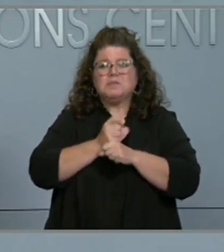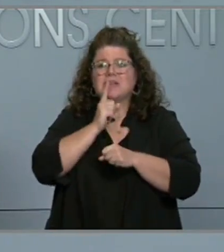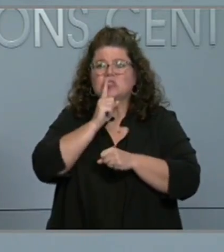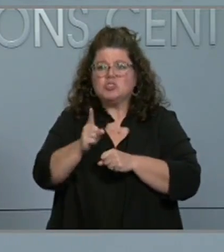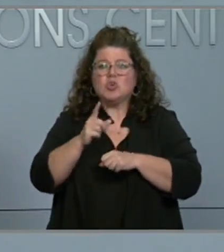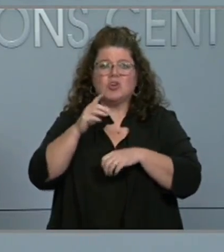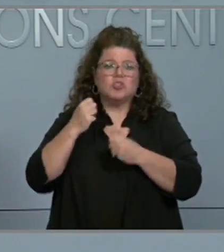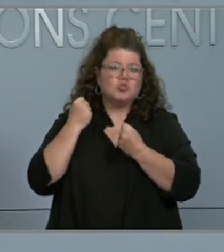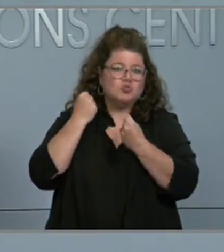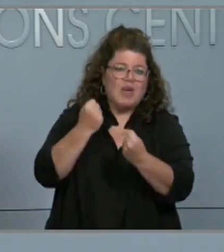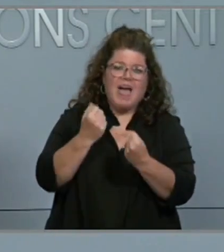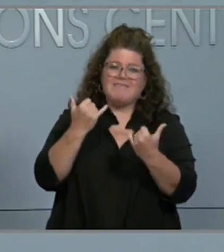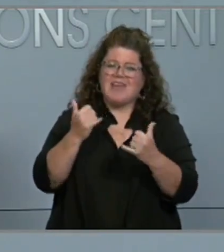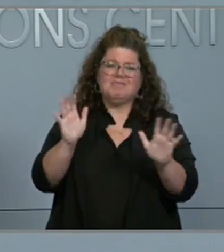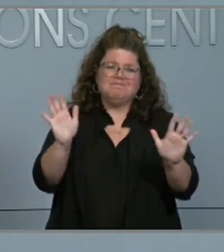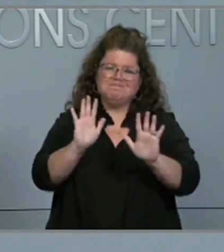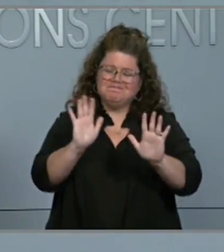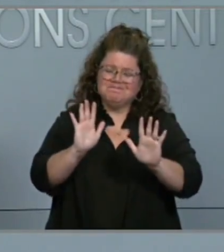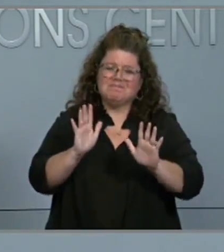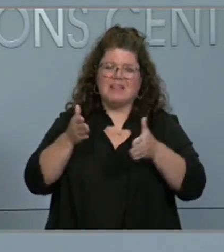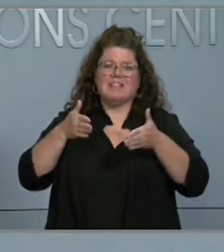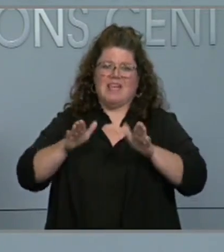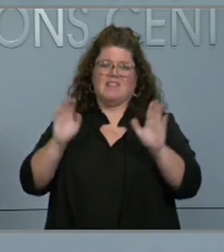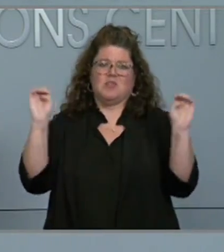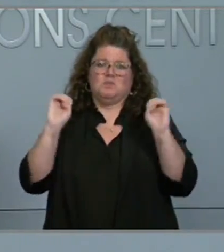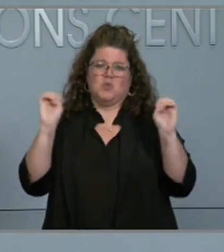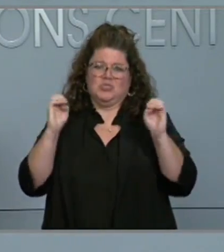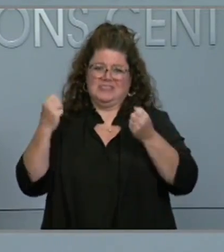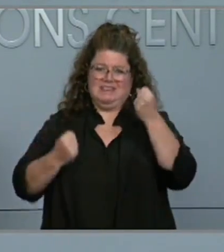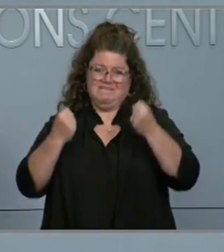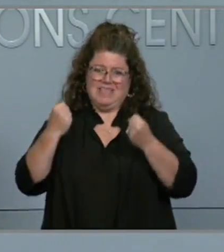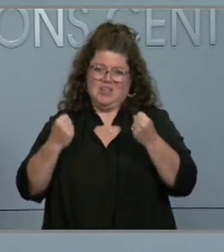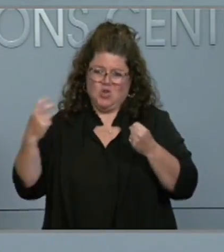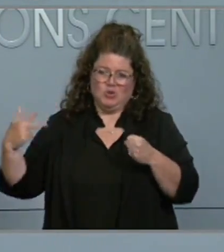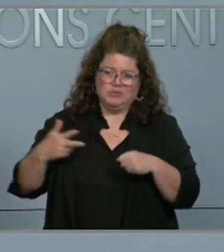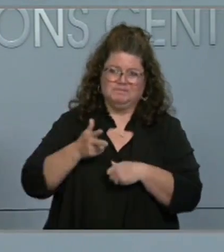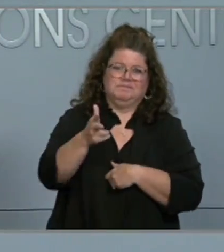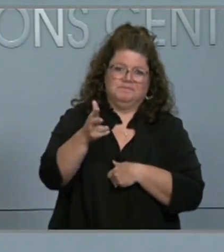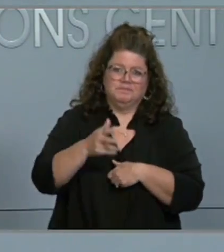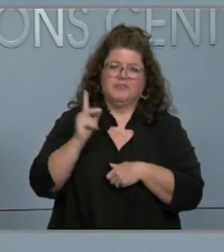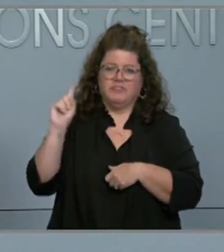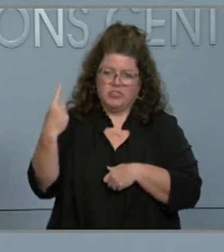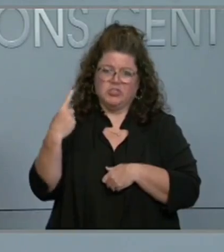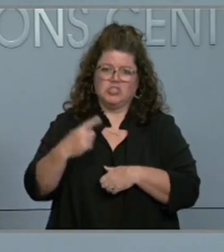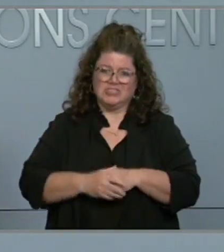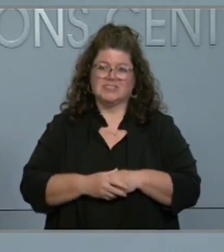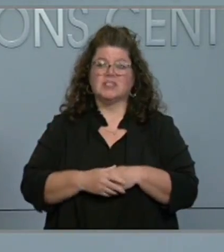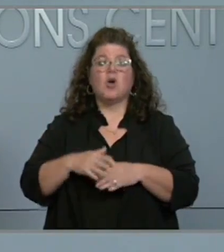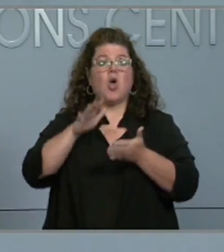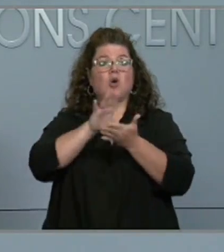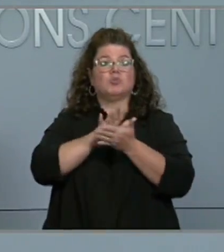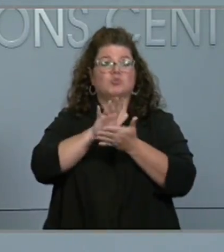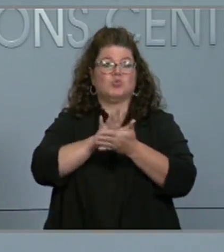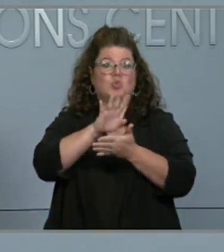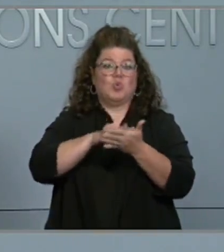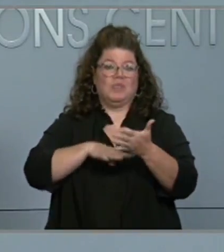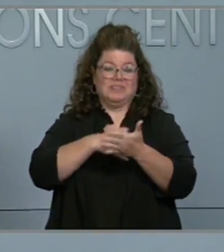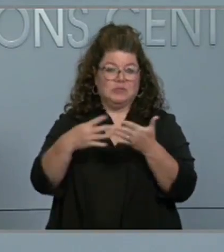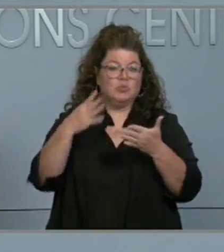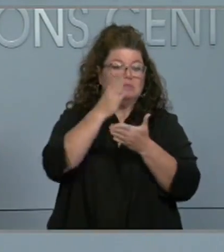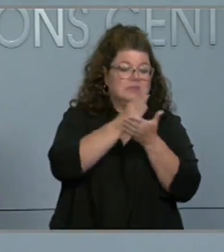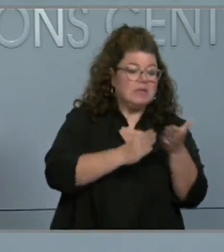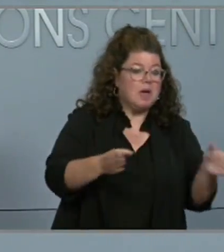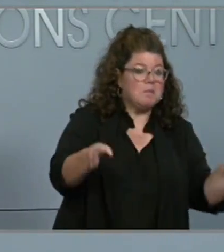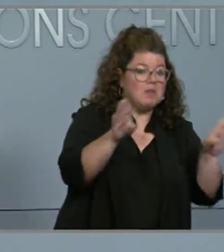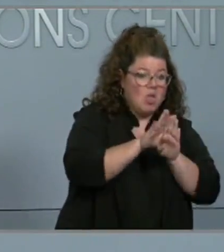safe. At least 71 of our school districts are closed today or on modified school schedules. Both